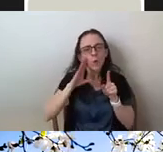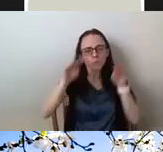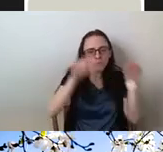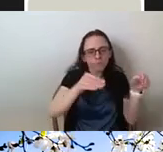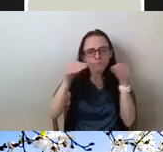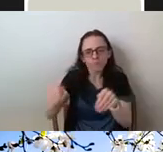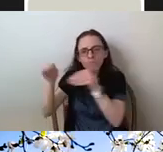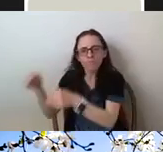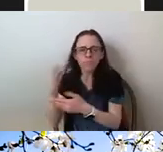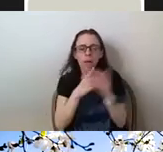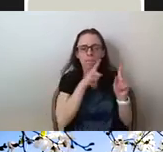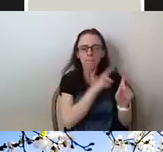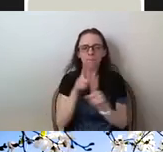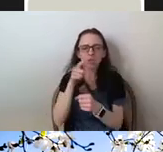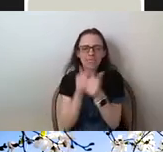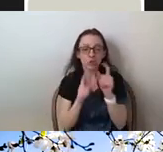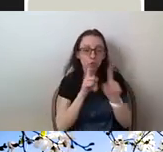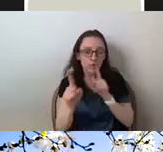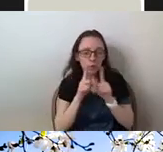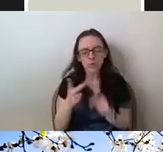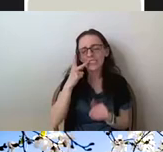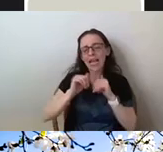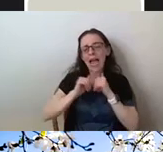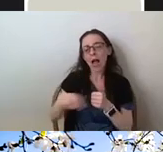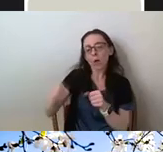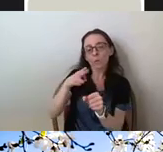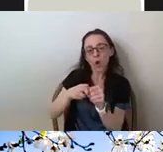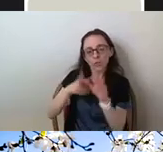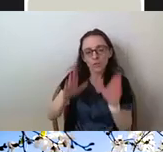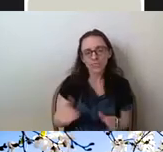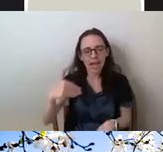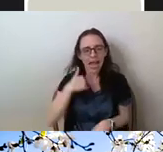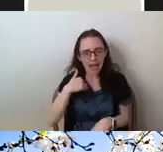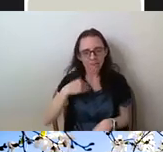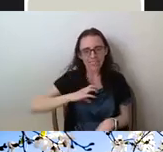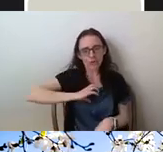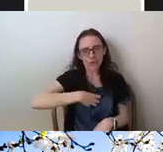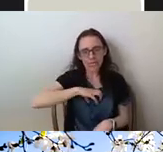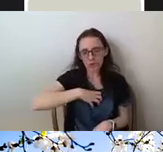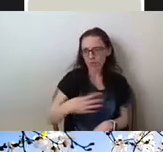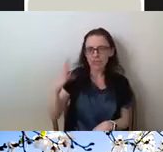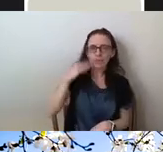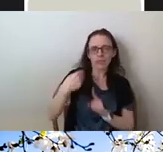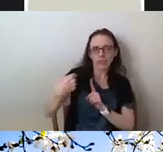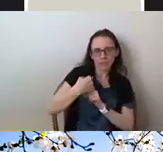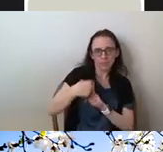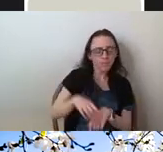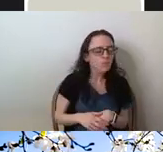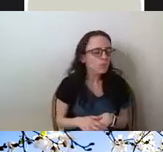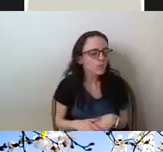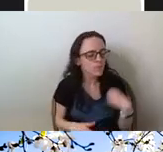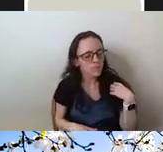best capture where the participants are clearly impacted by their intersectional experiences. So to start off